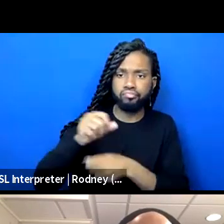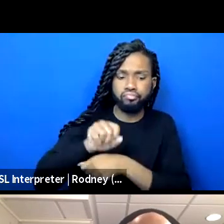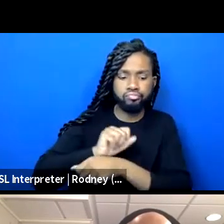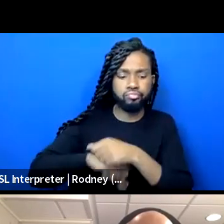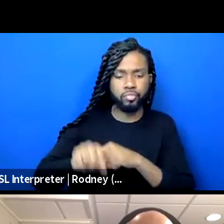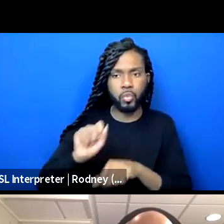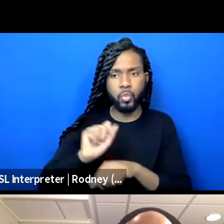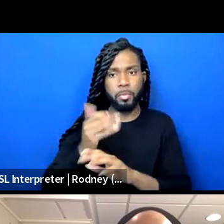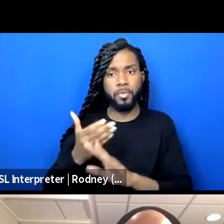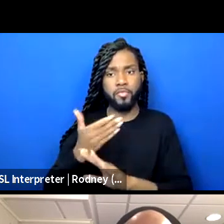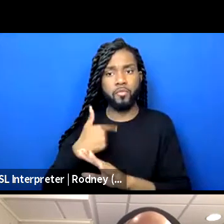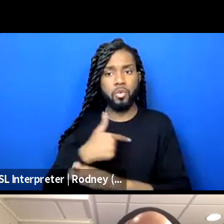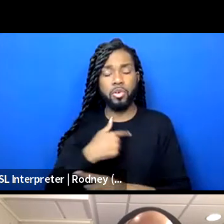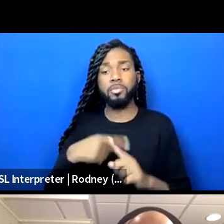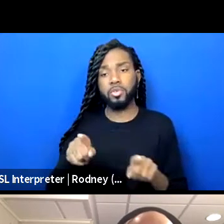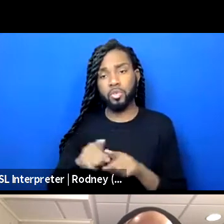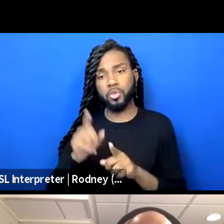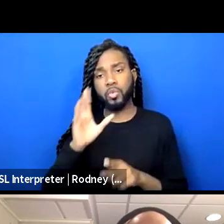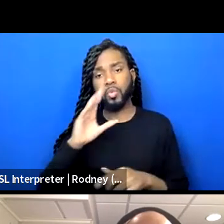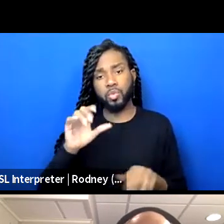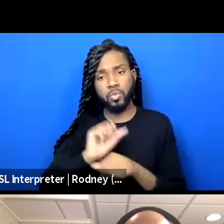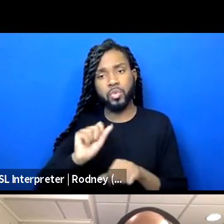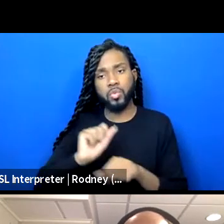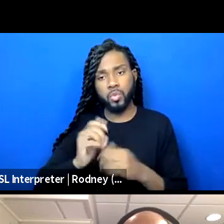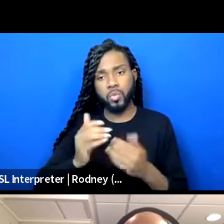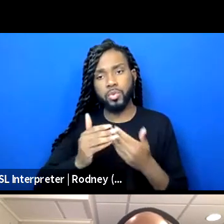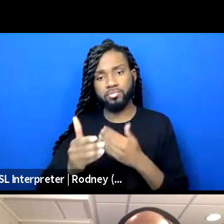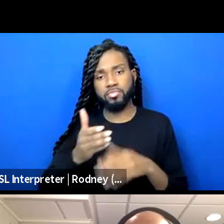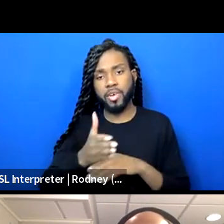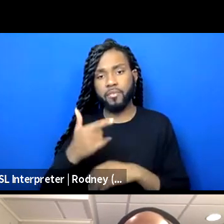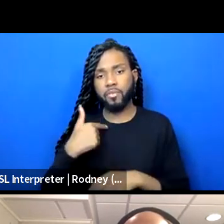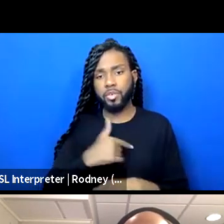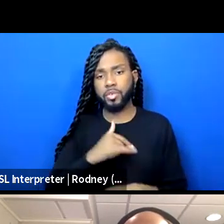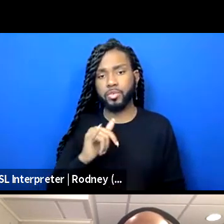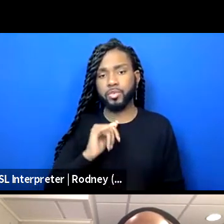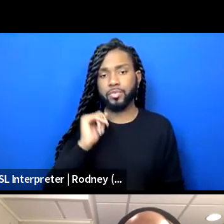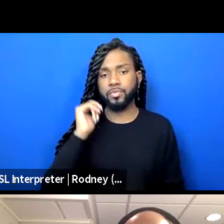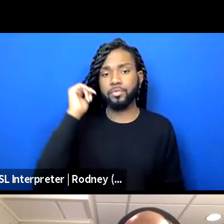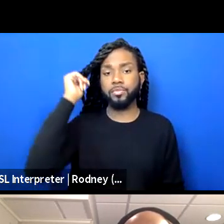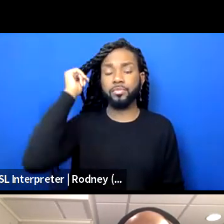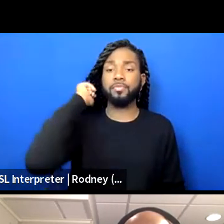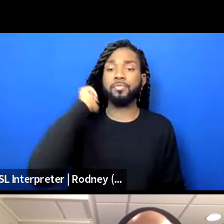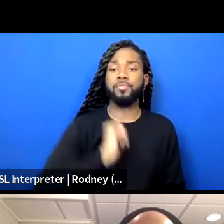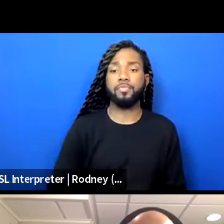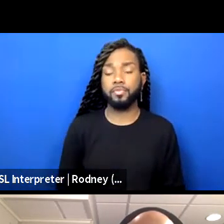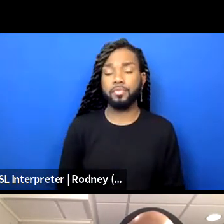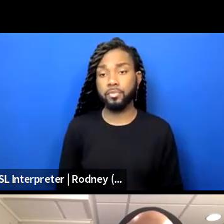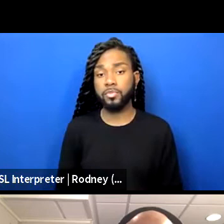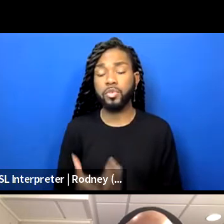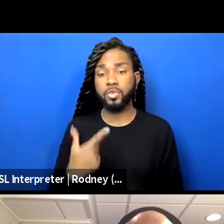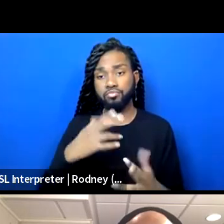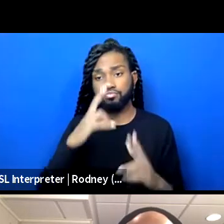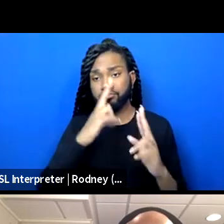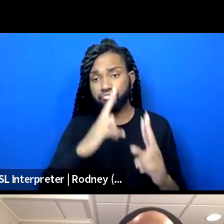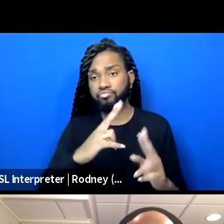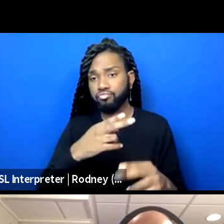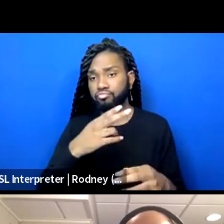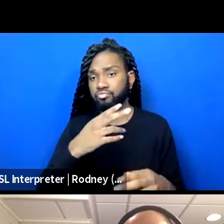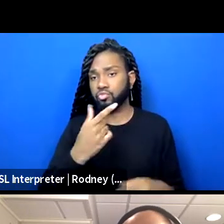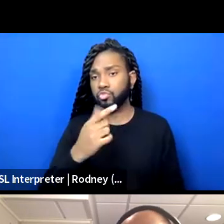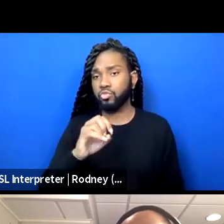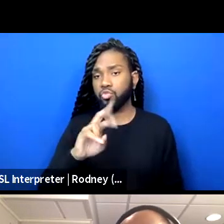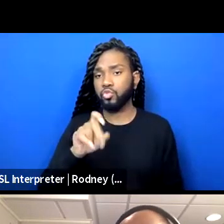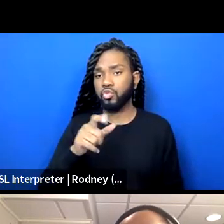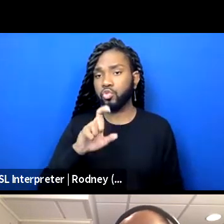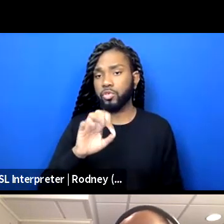us and will after us as well. In the name of George Floyd, we just want to put